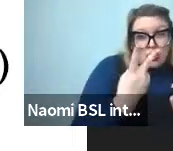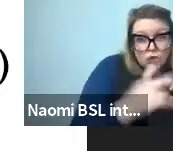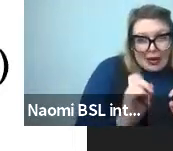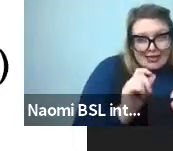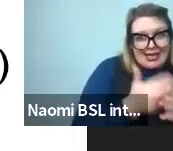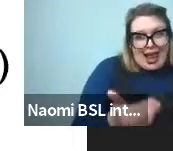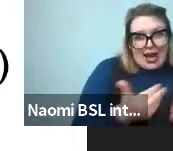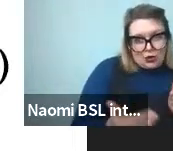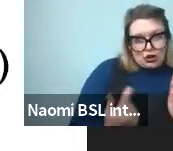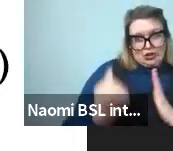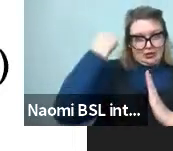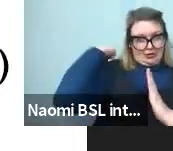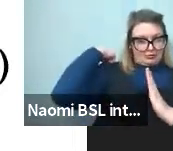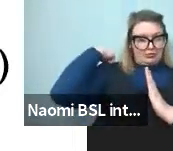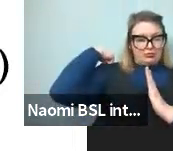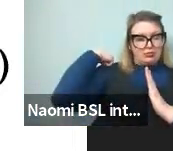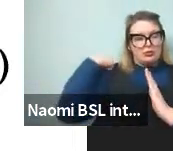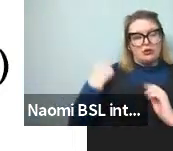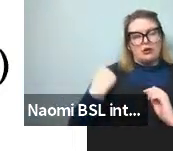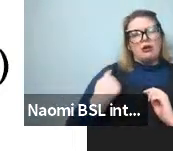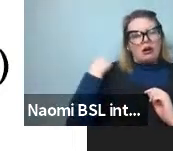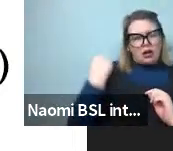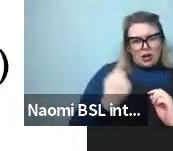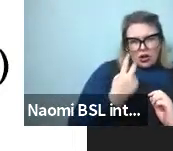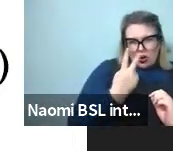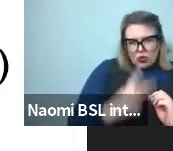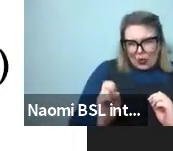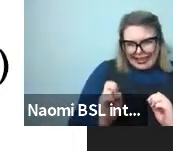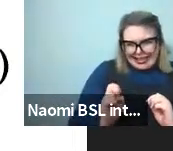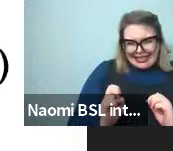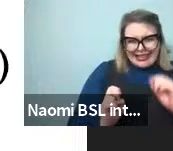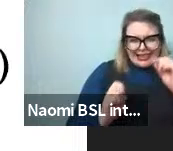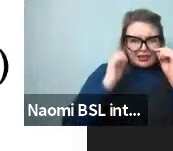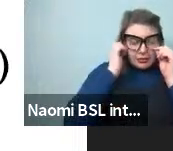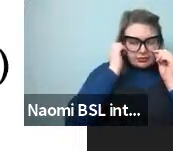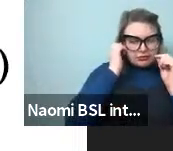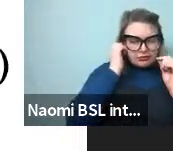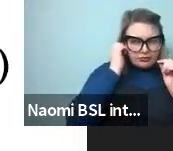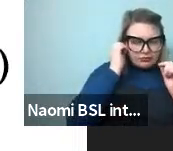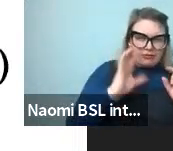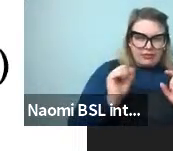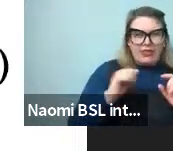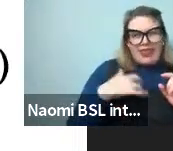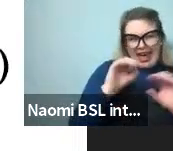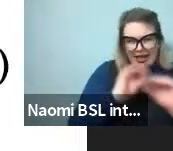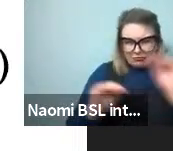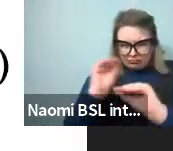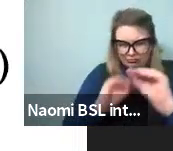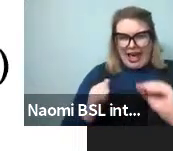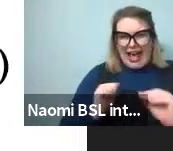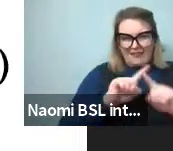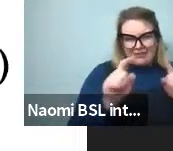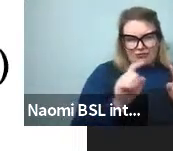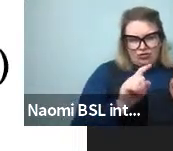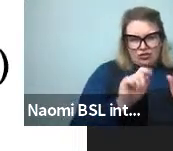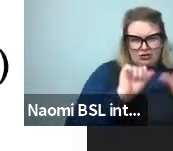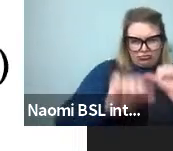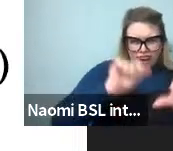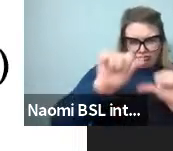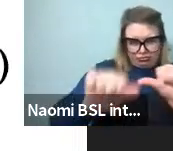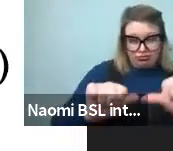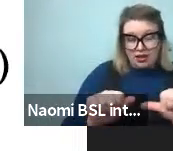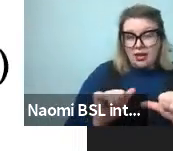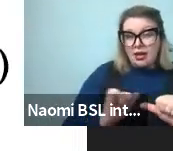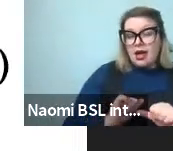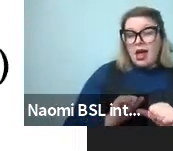is that there was an approximately a subset relation among sets of color terms across languages. So if a language only had